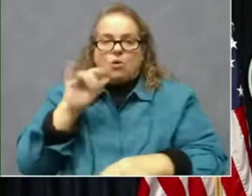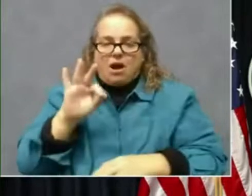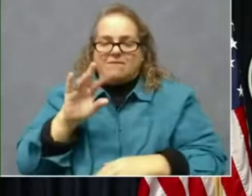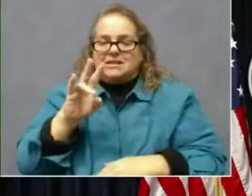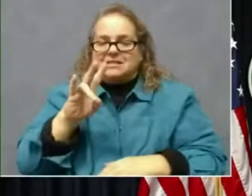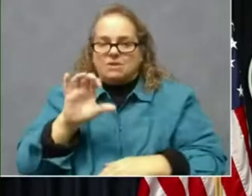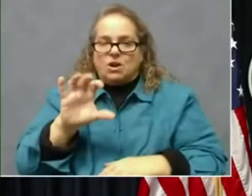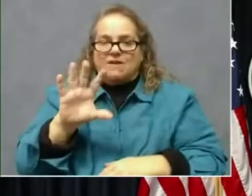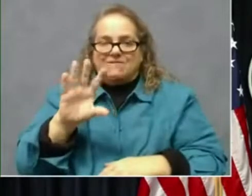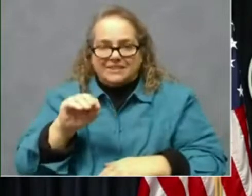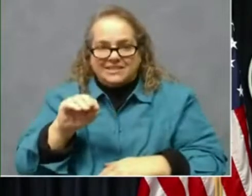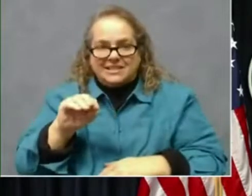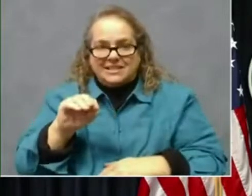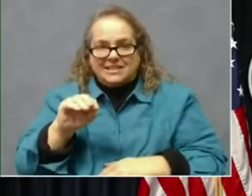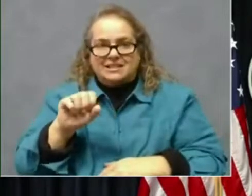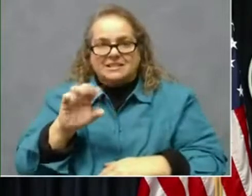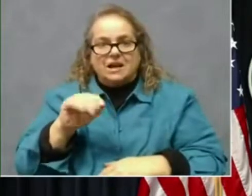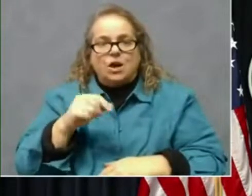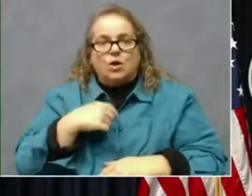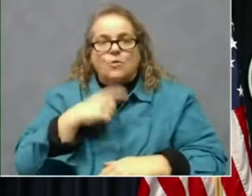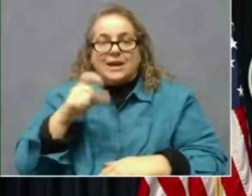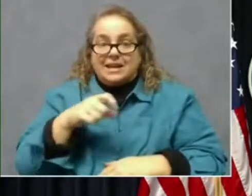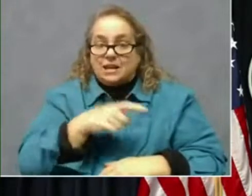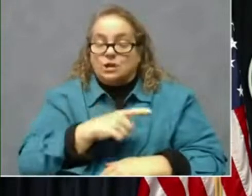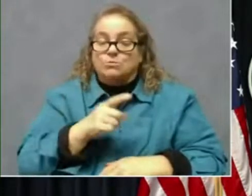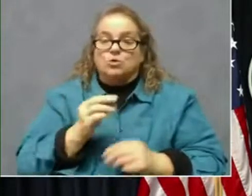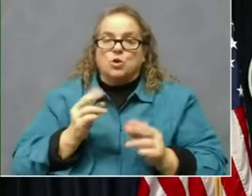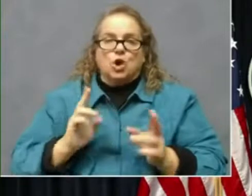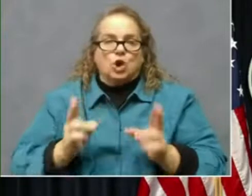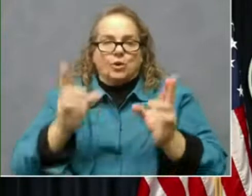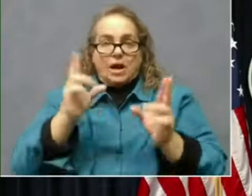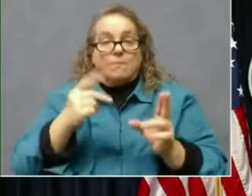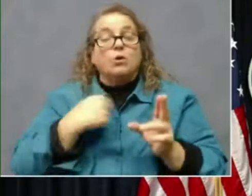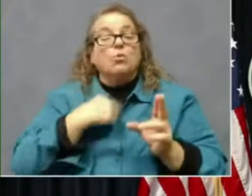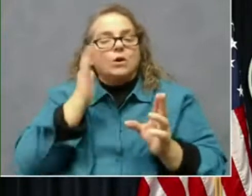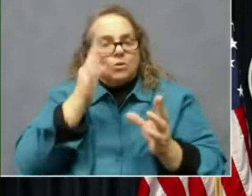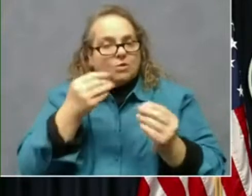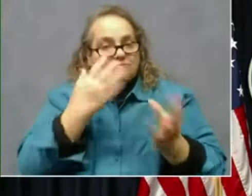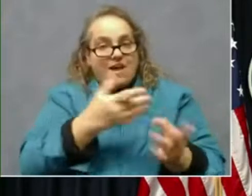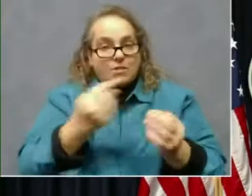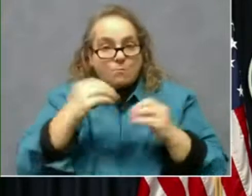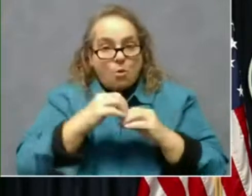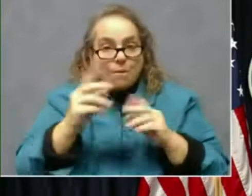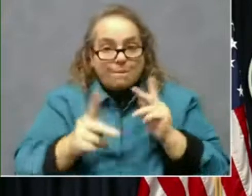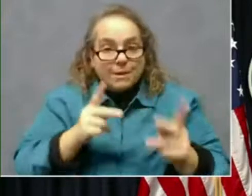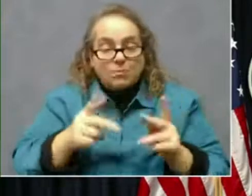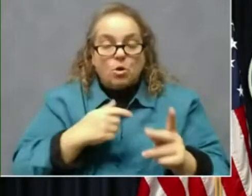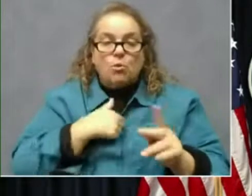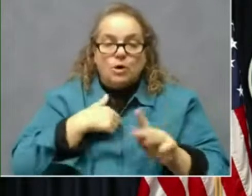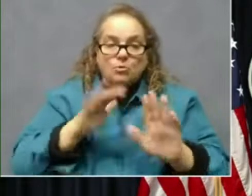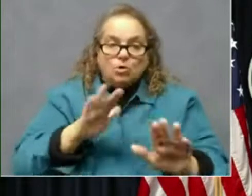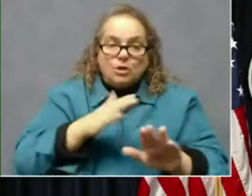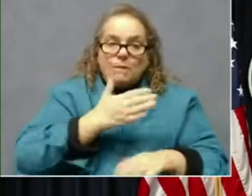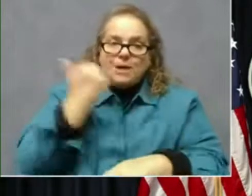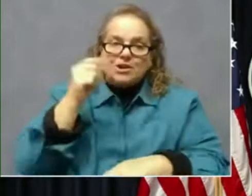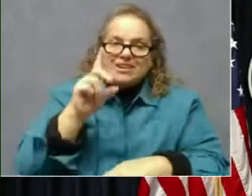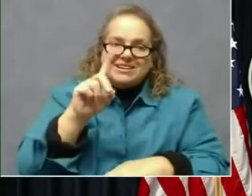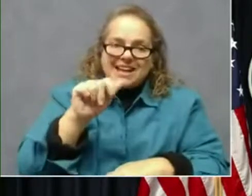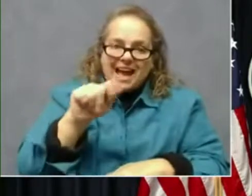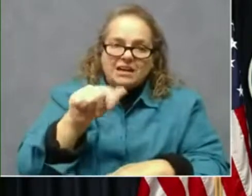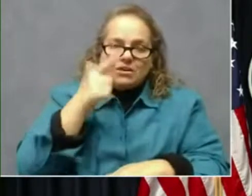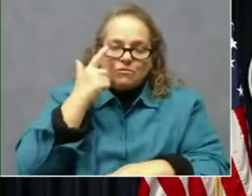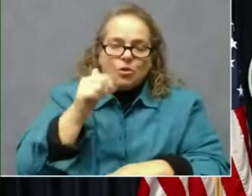Again, we need the pace to increase here. We're providing more people. We're pushing for better data on a day to day basis from